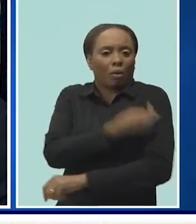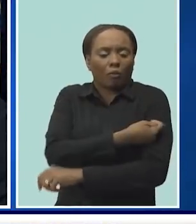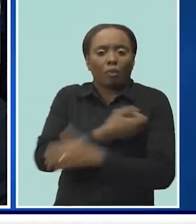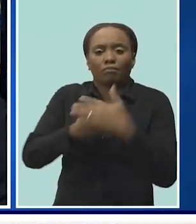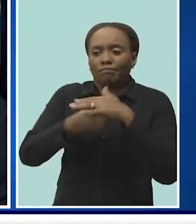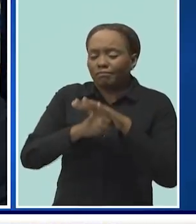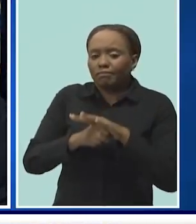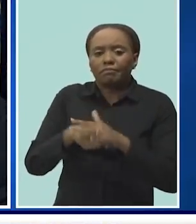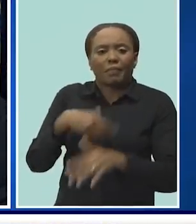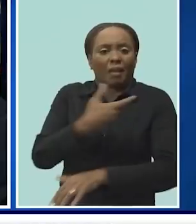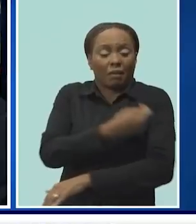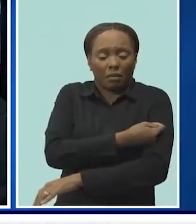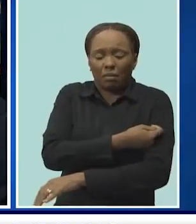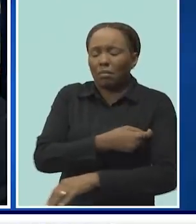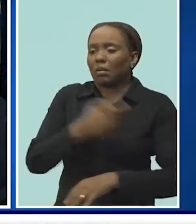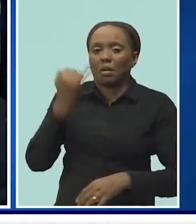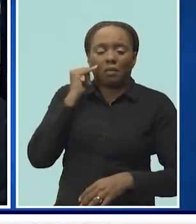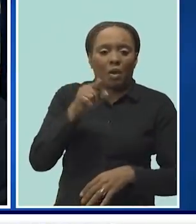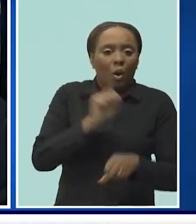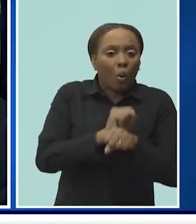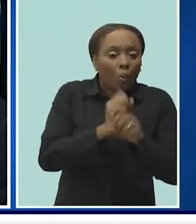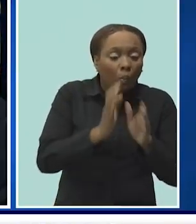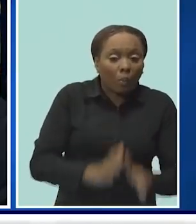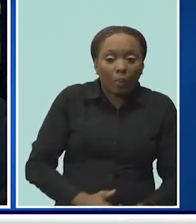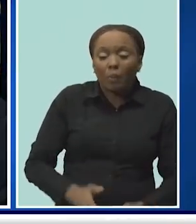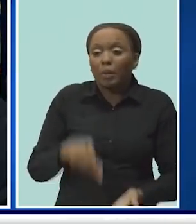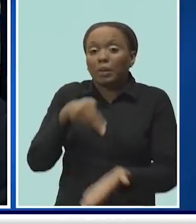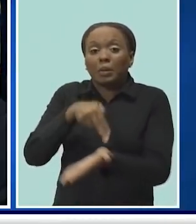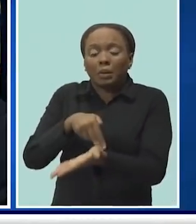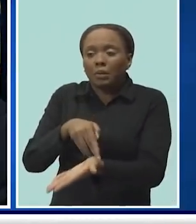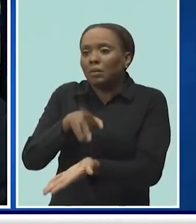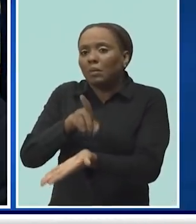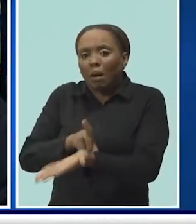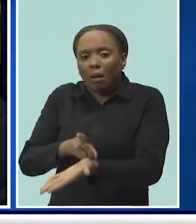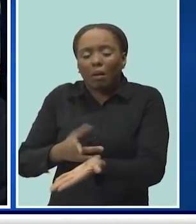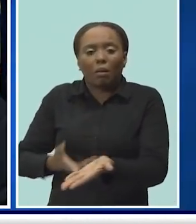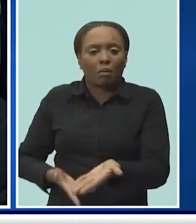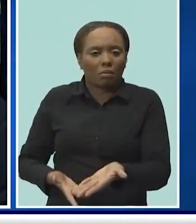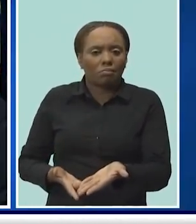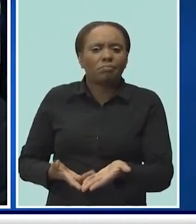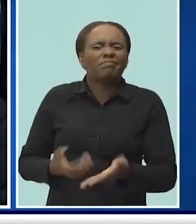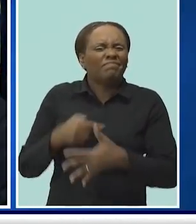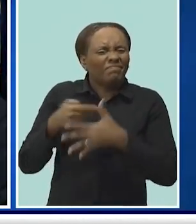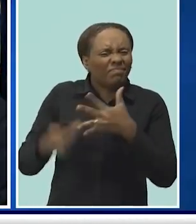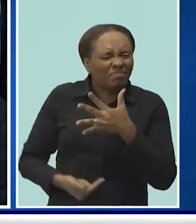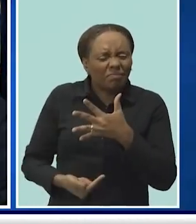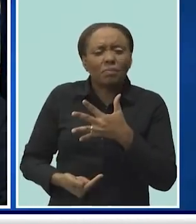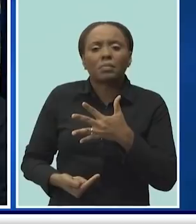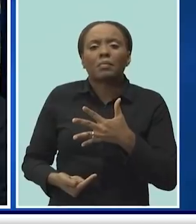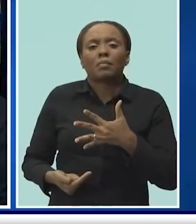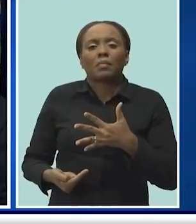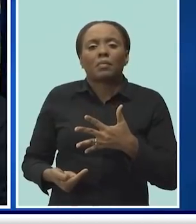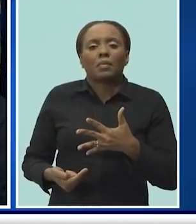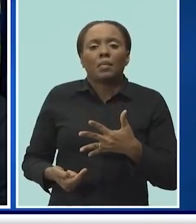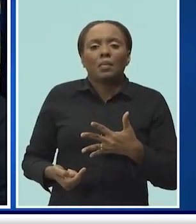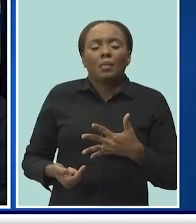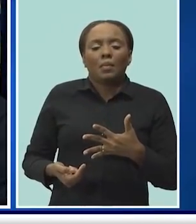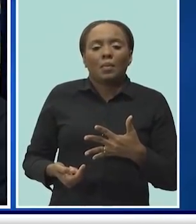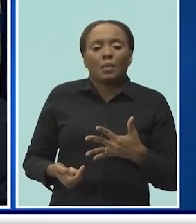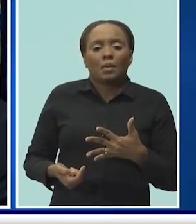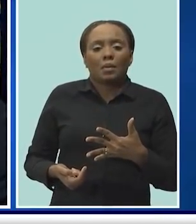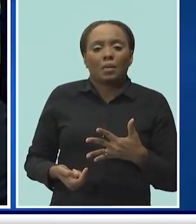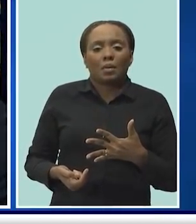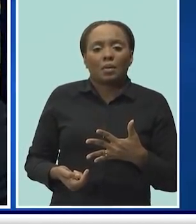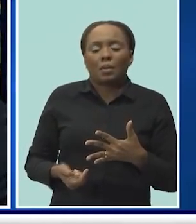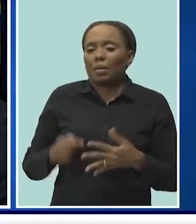either as a worker, a provider, a doctor, a nurse, those kind of individuals, or a person who has